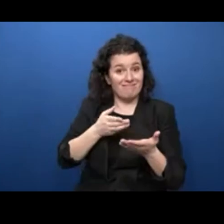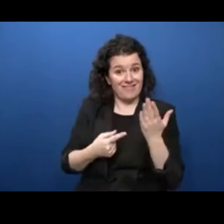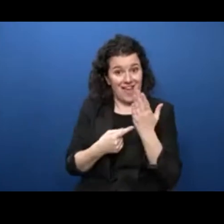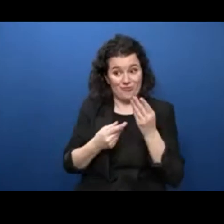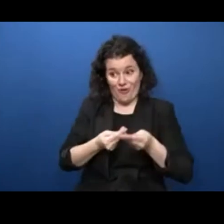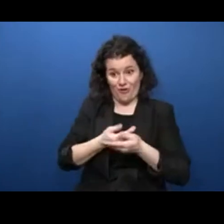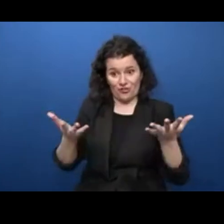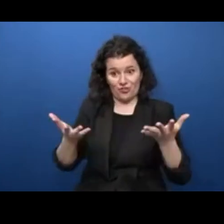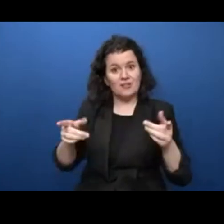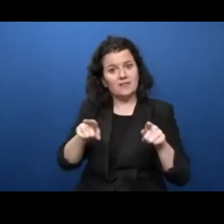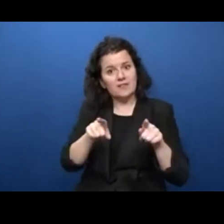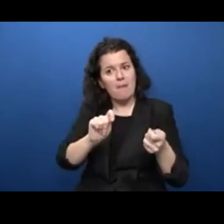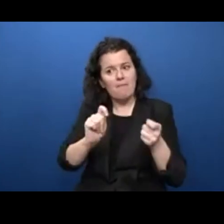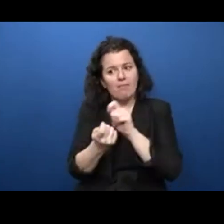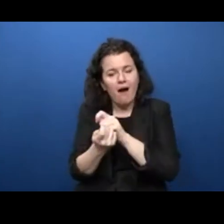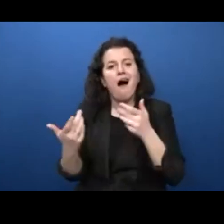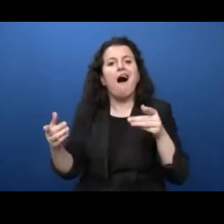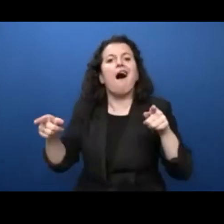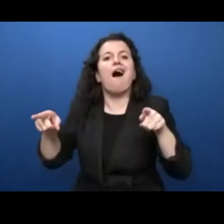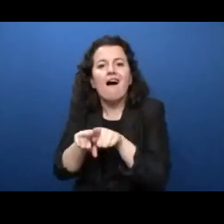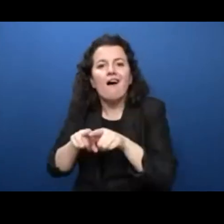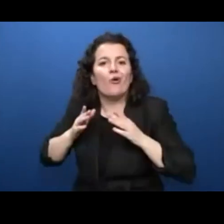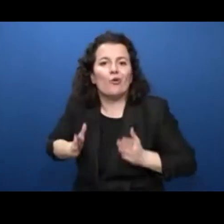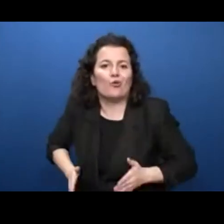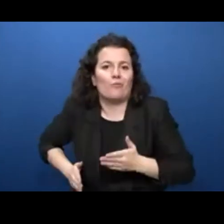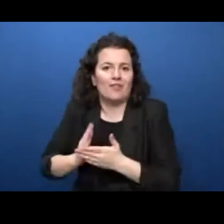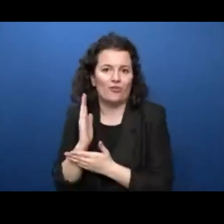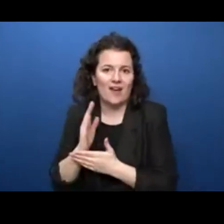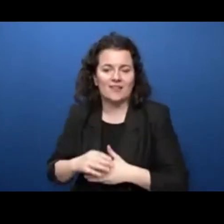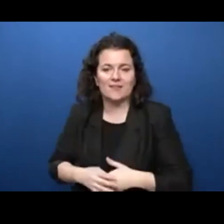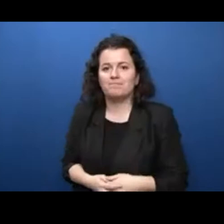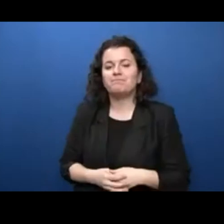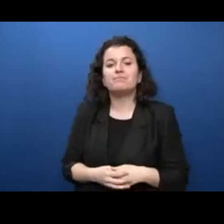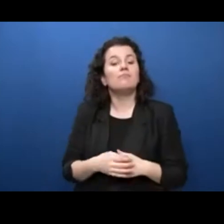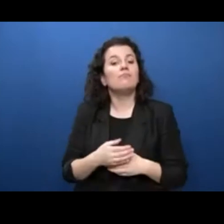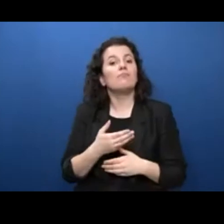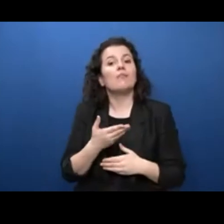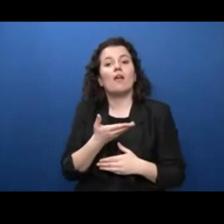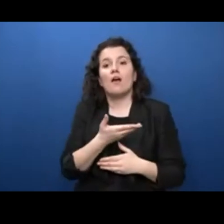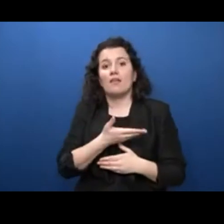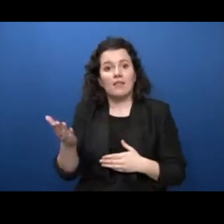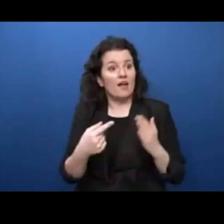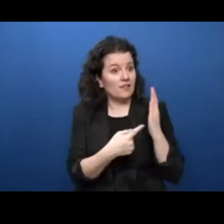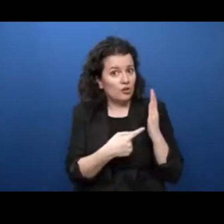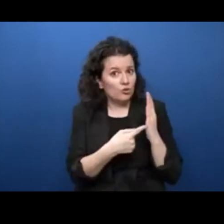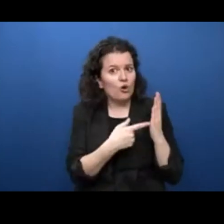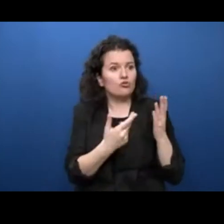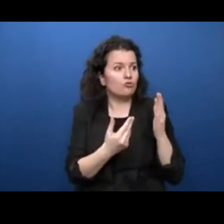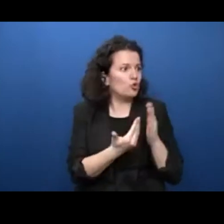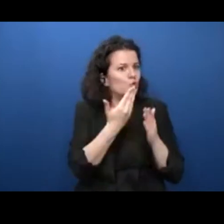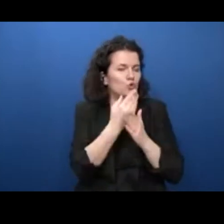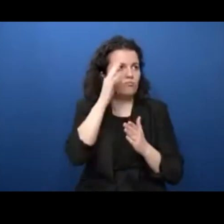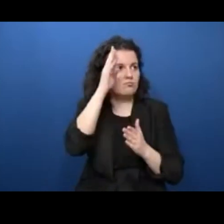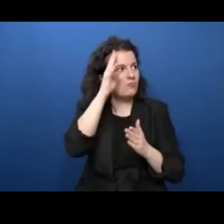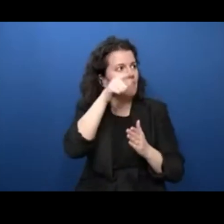also mentioned spectrum as part of our territories. We're going to build technologies that have much more human focus. Claudia,